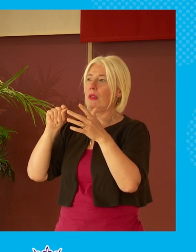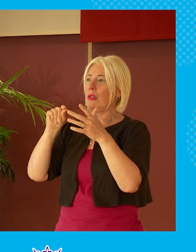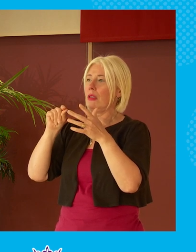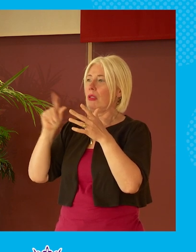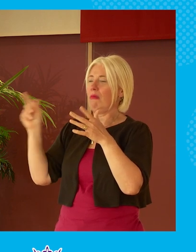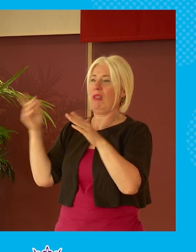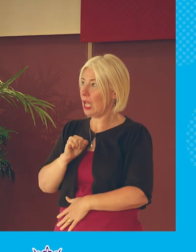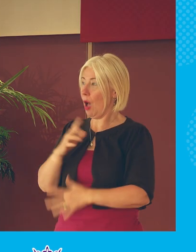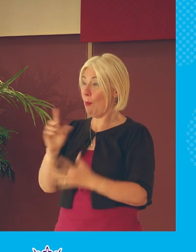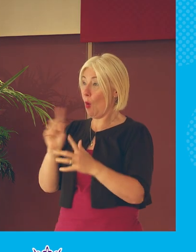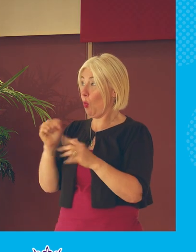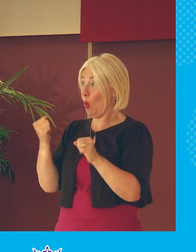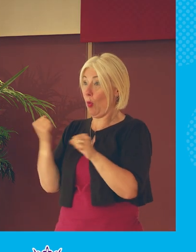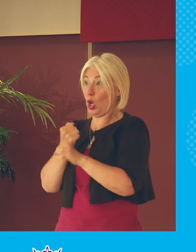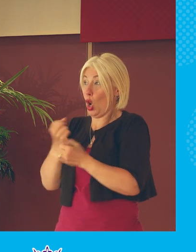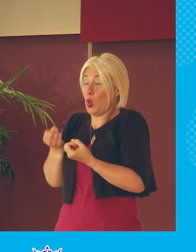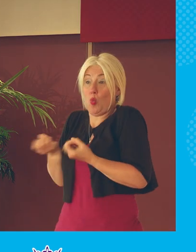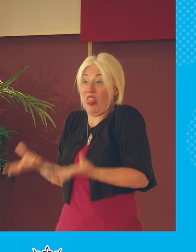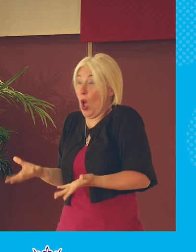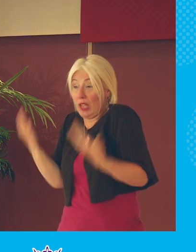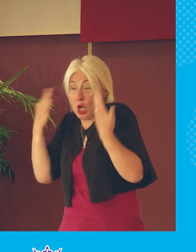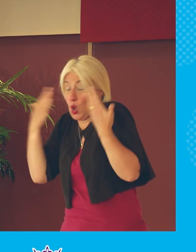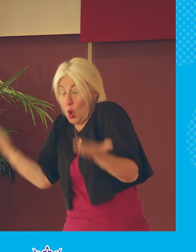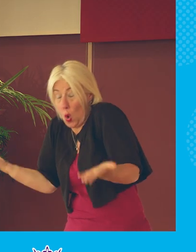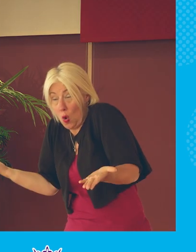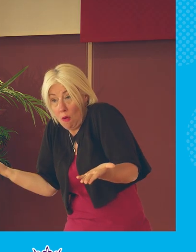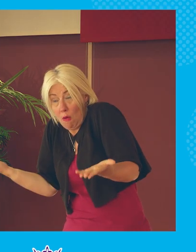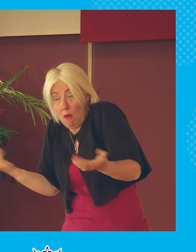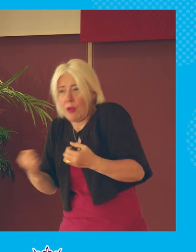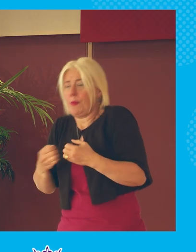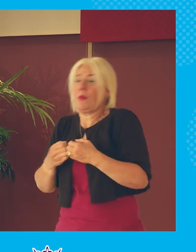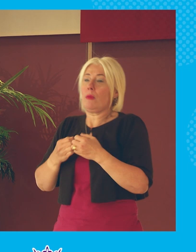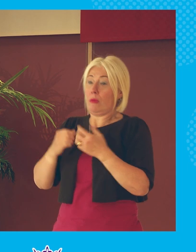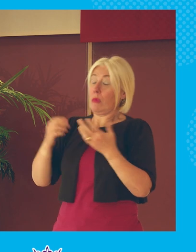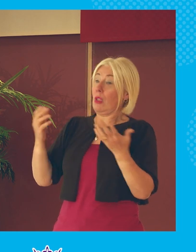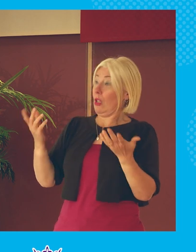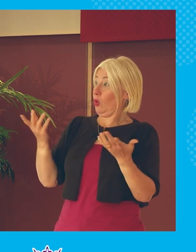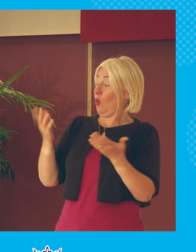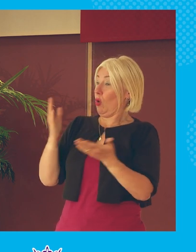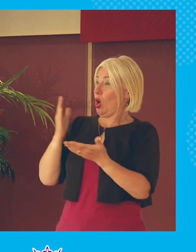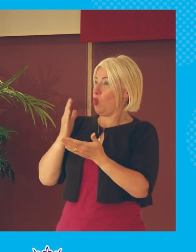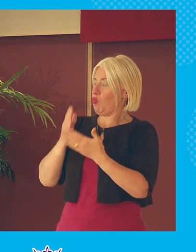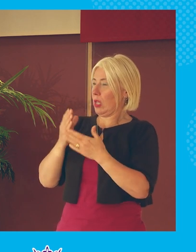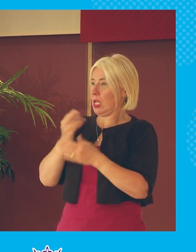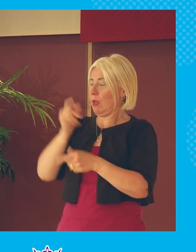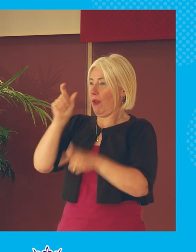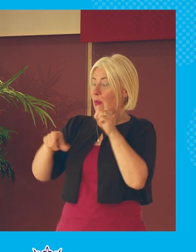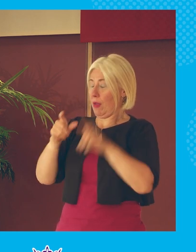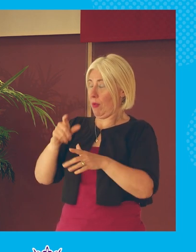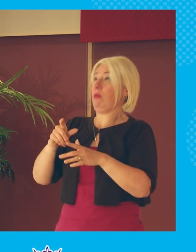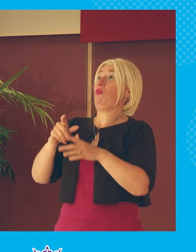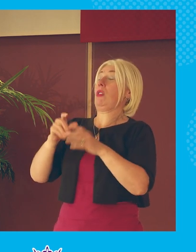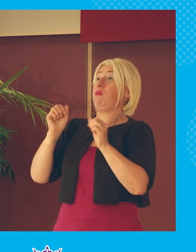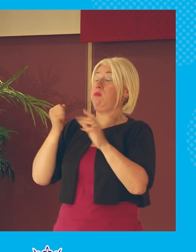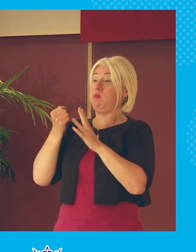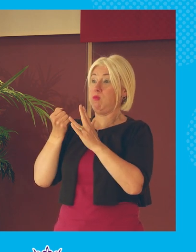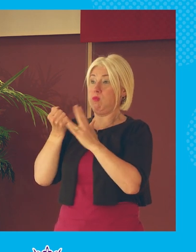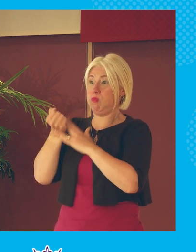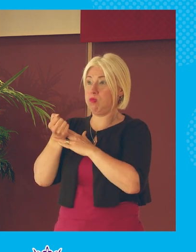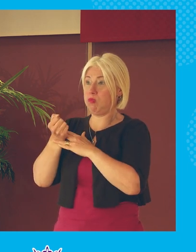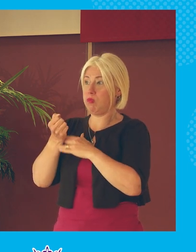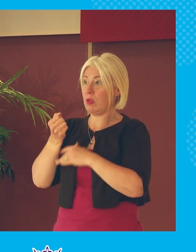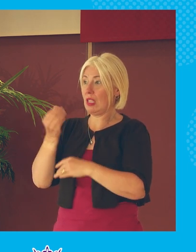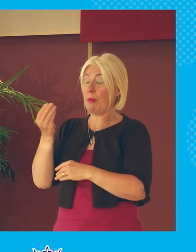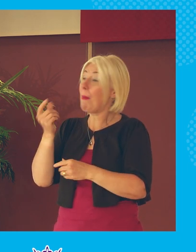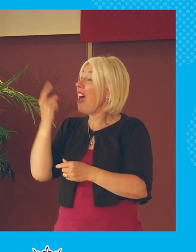lines of work do spend a lot of time and you think you know i hate it but i don't know what to do without it and the fact that um really you know quite